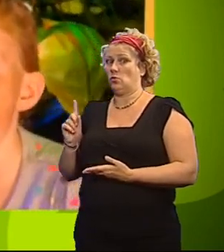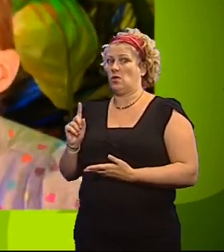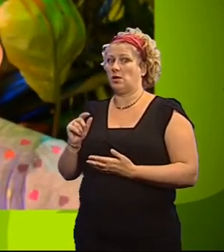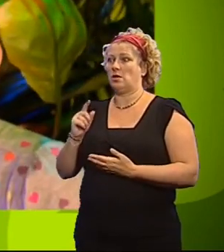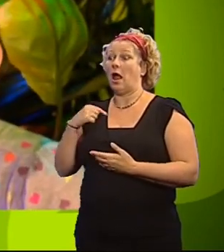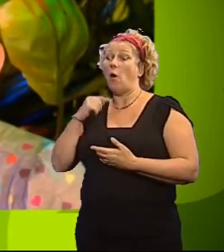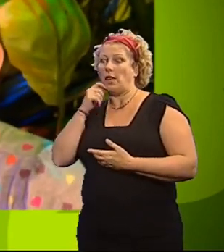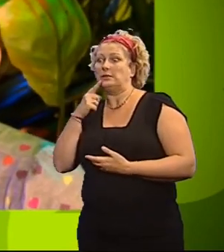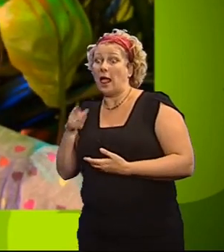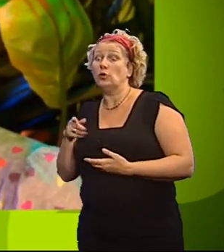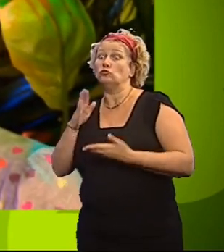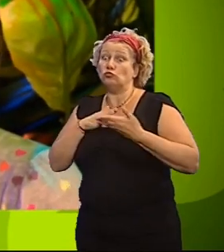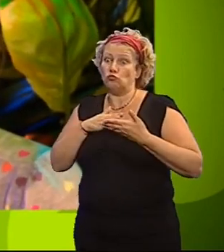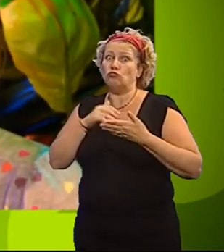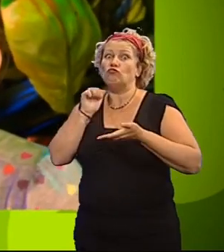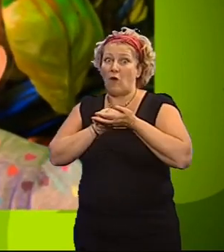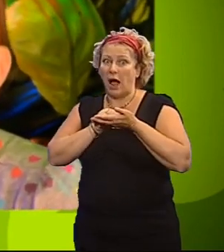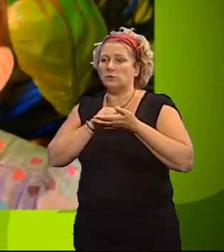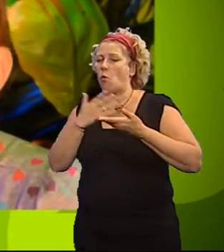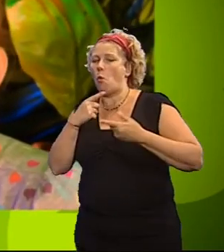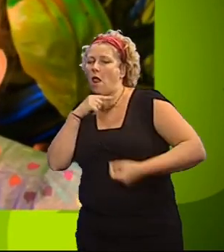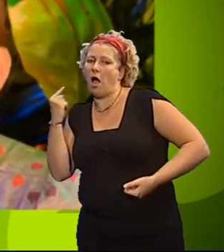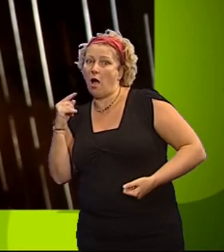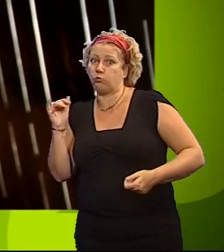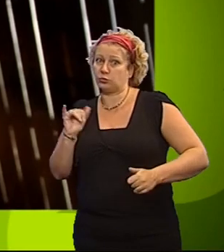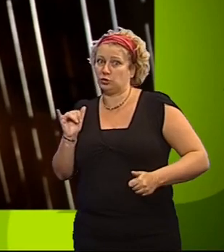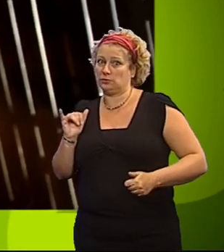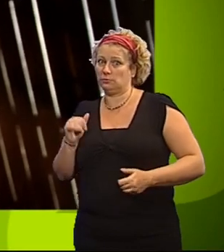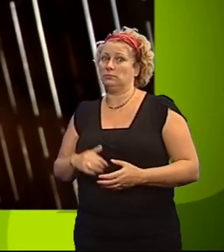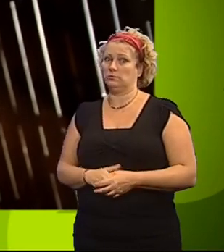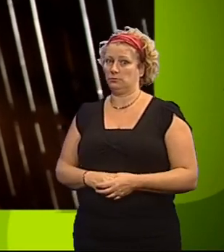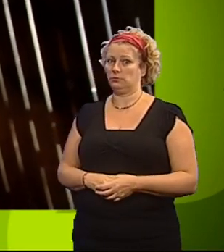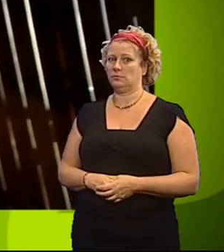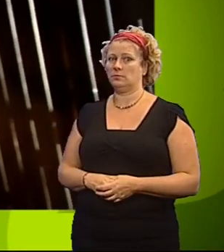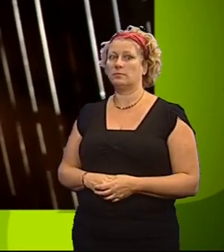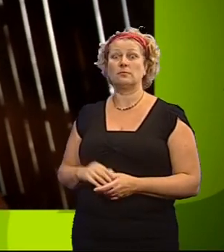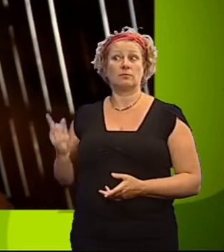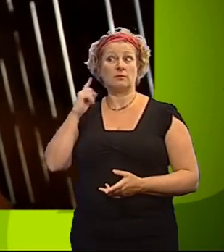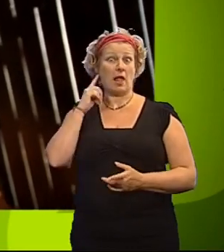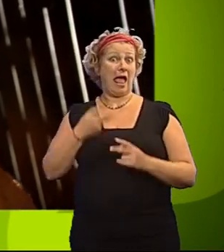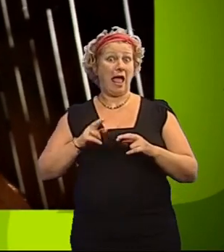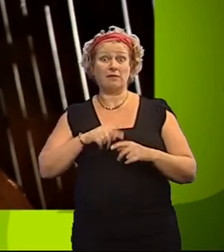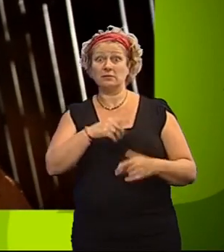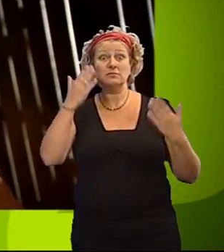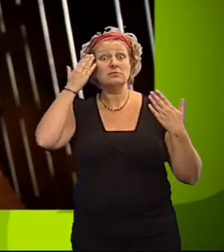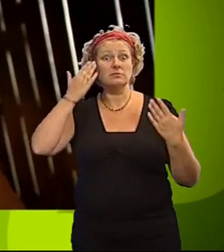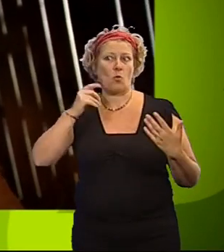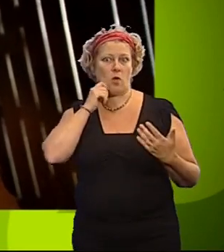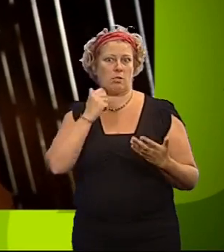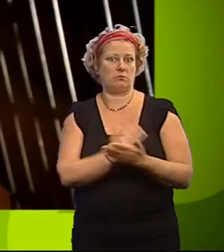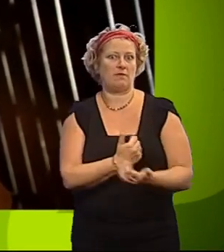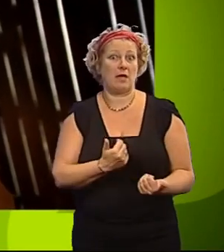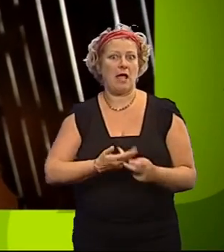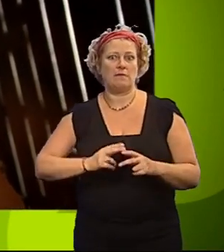written on each seed is true or a lie. If she remains undetected, Isabel will be safe, but if